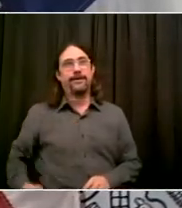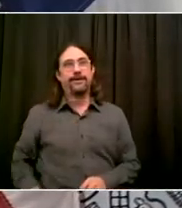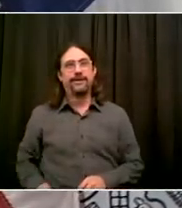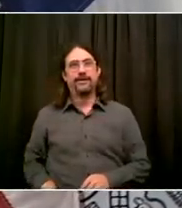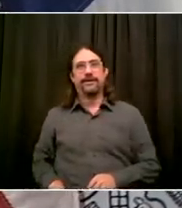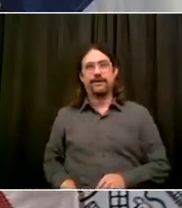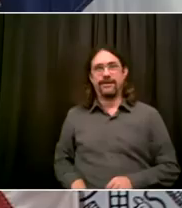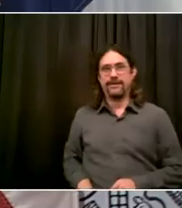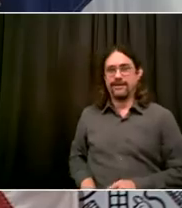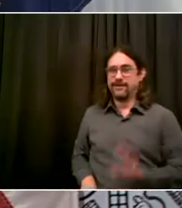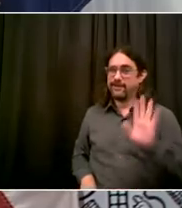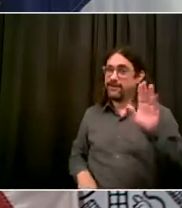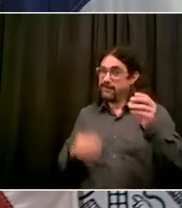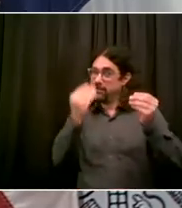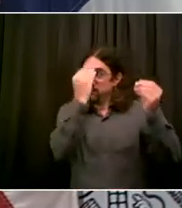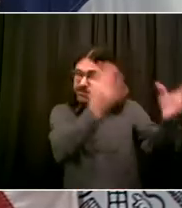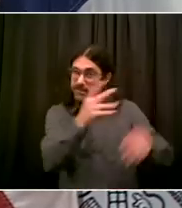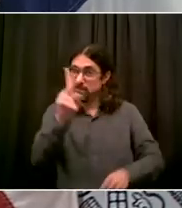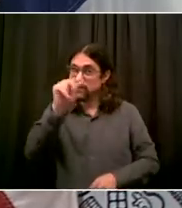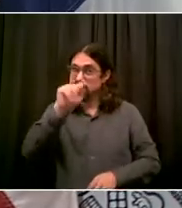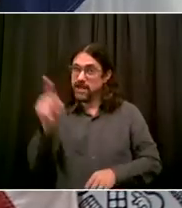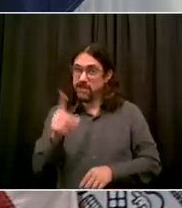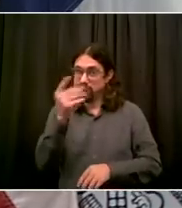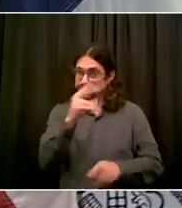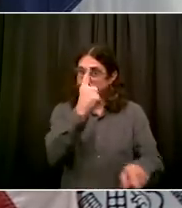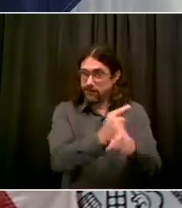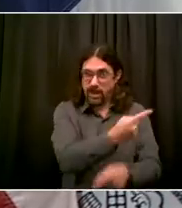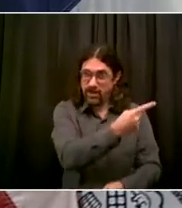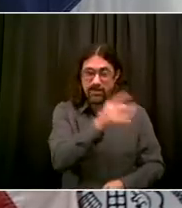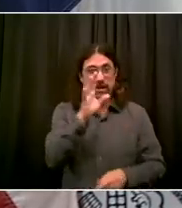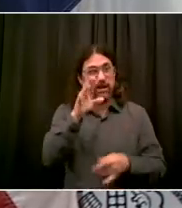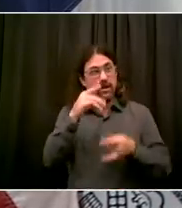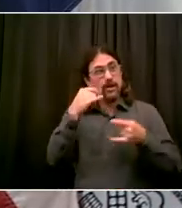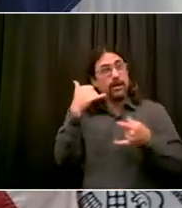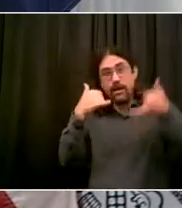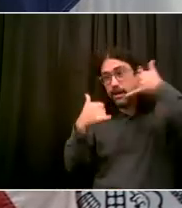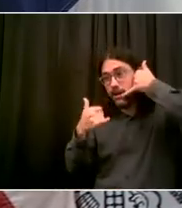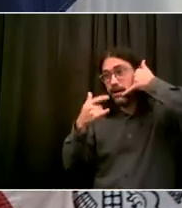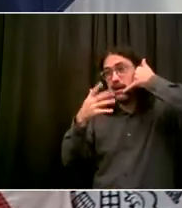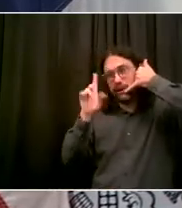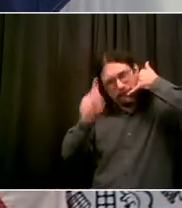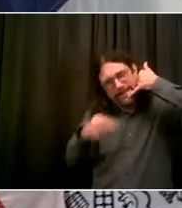everyone's health and well-being. Next up is Julia from the New York Post.